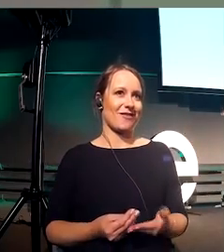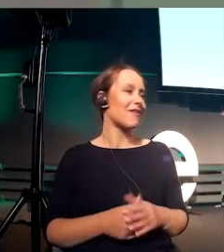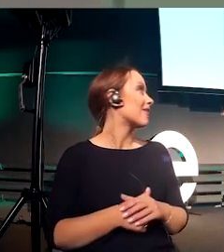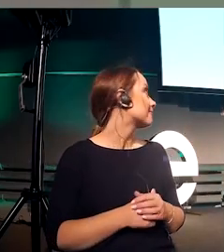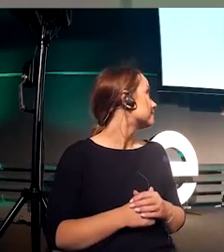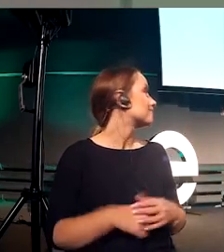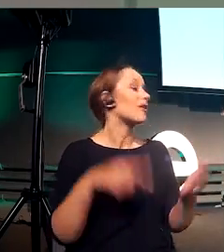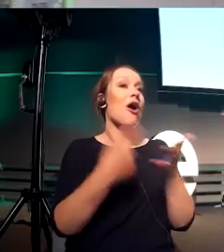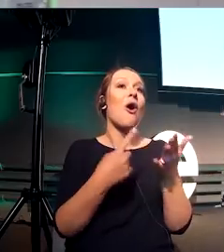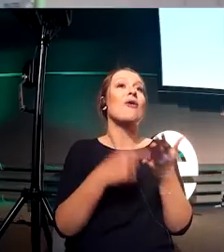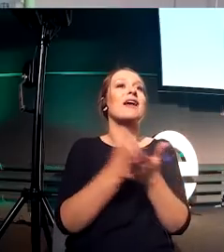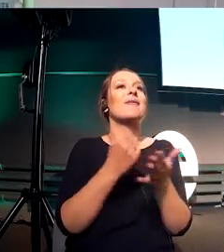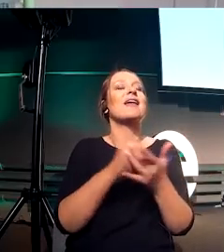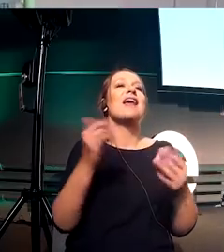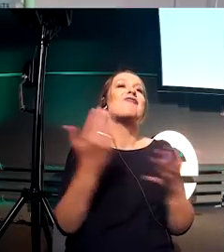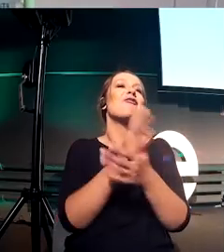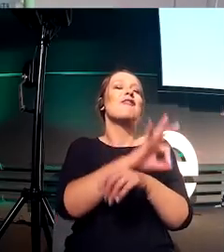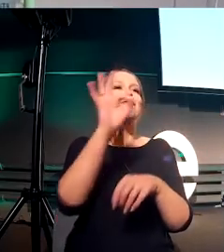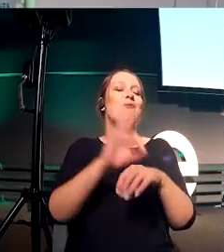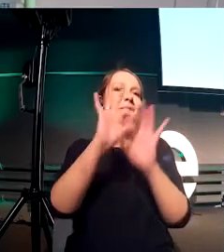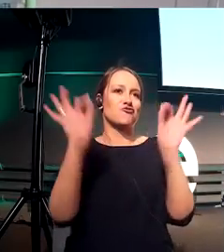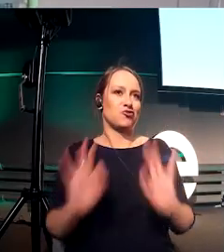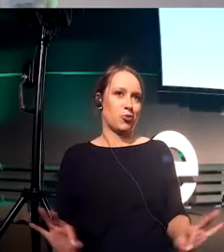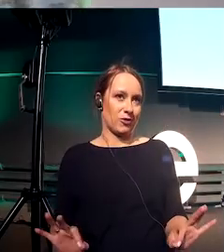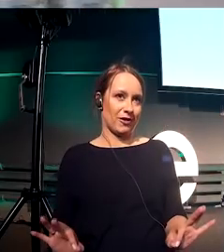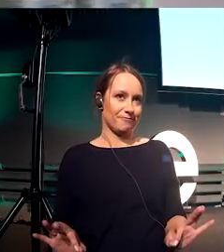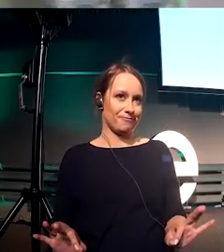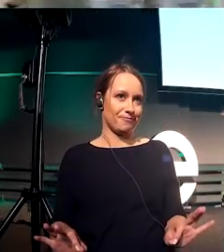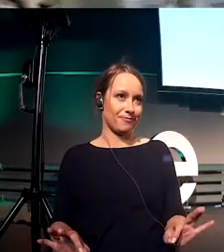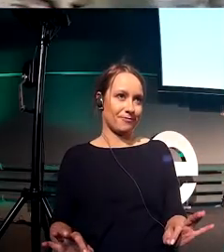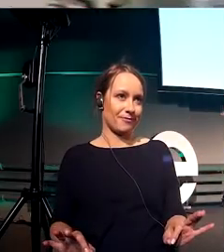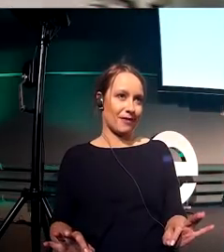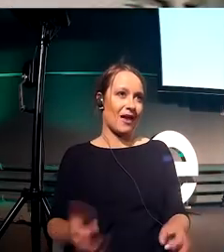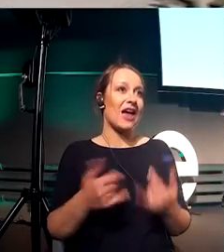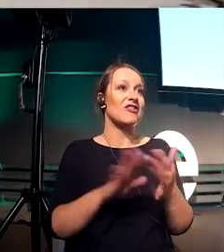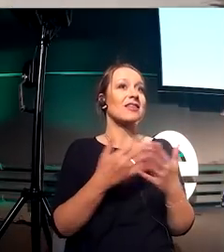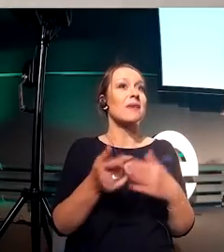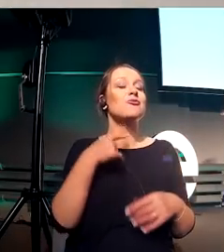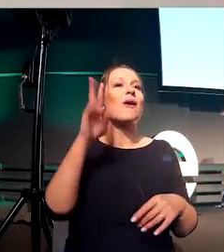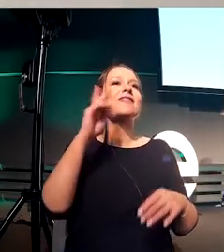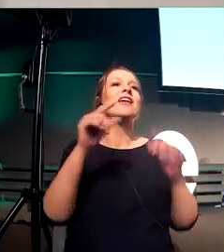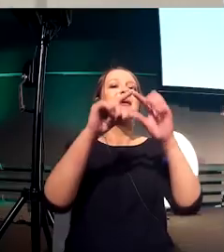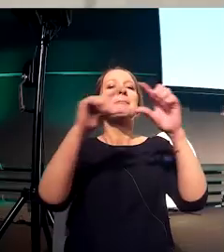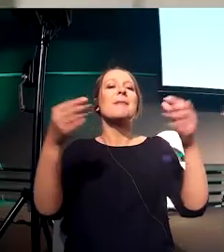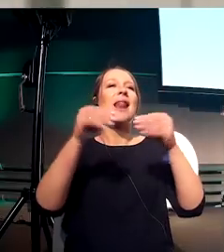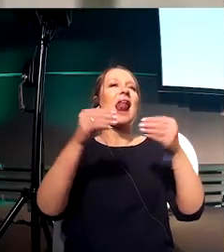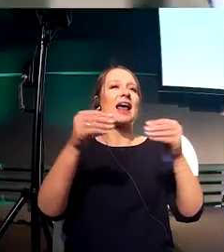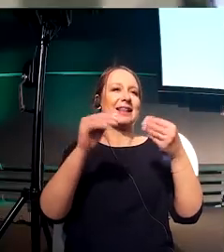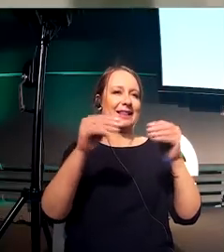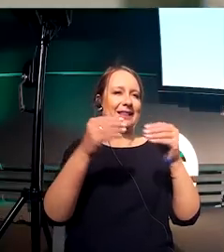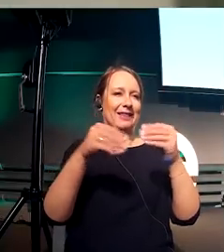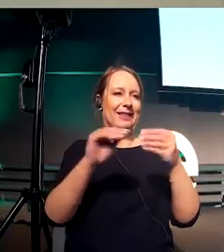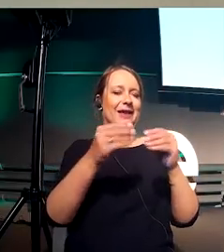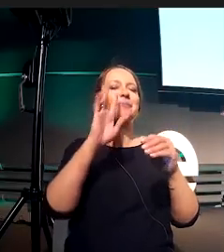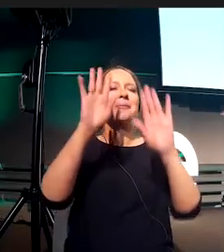If we take different clear plastic and put it together and build this little art, and we need to